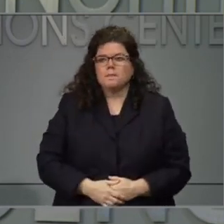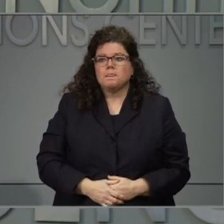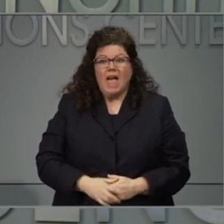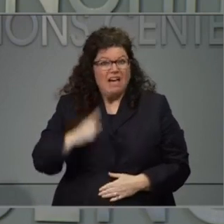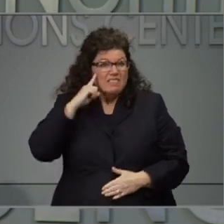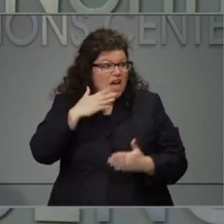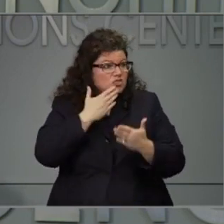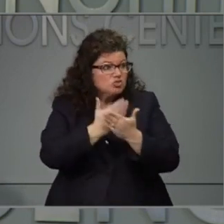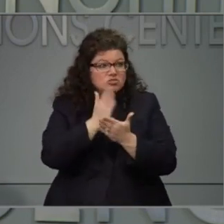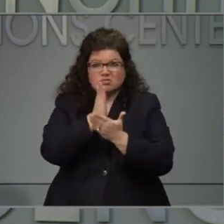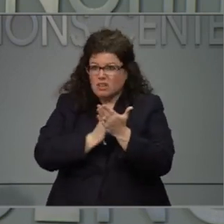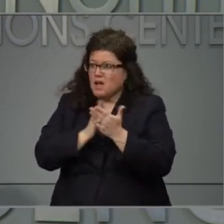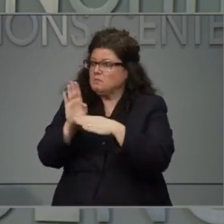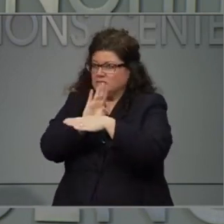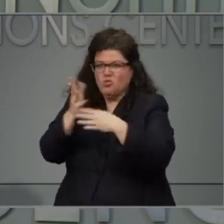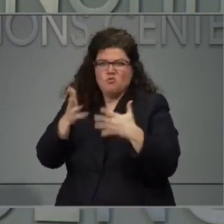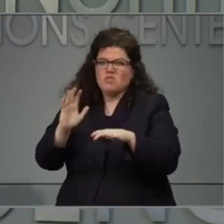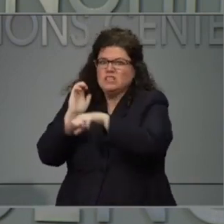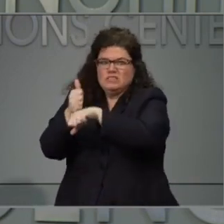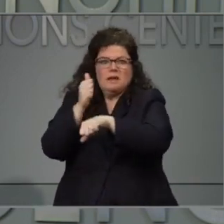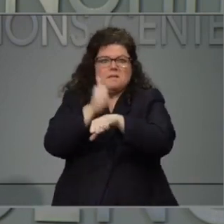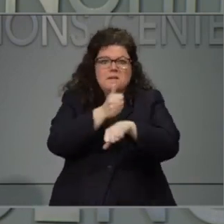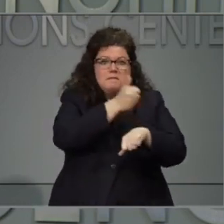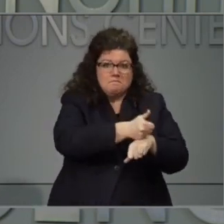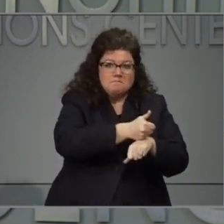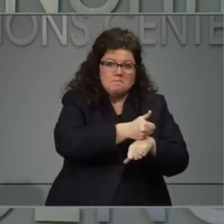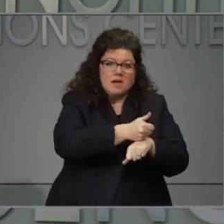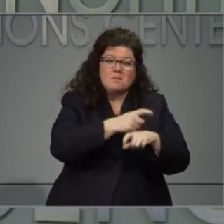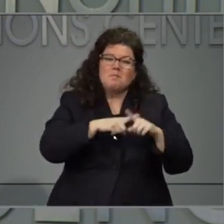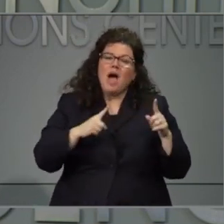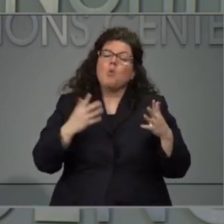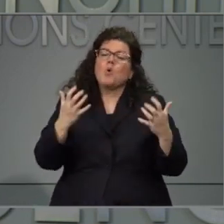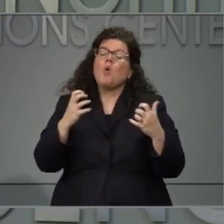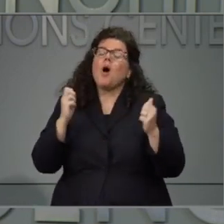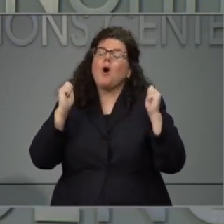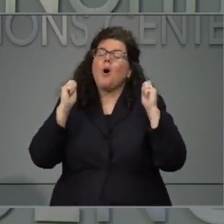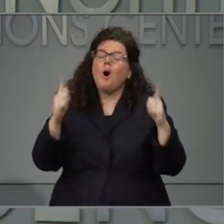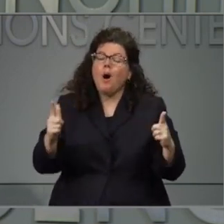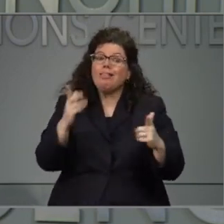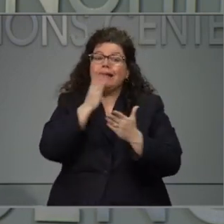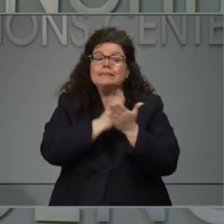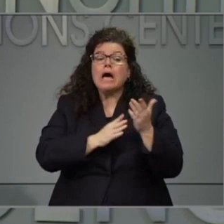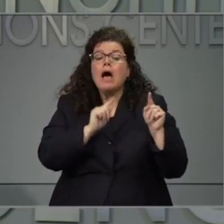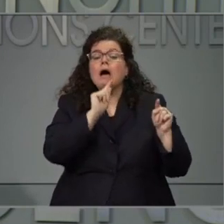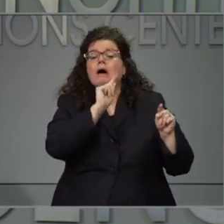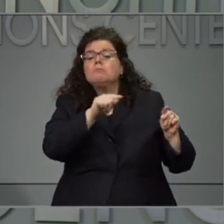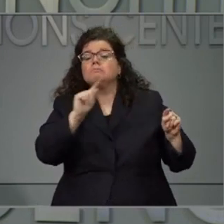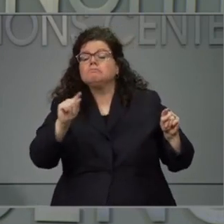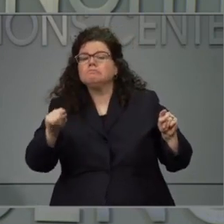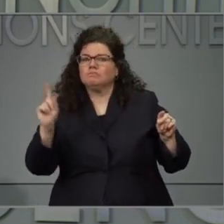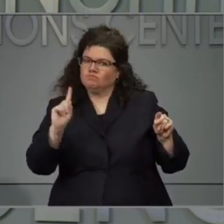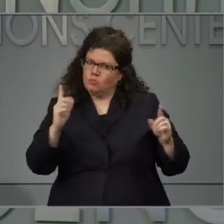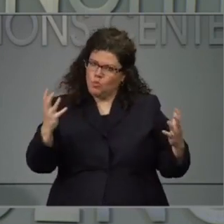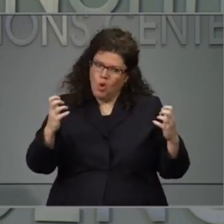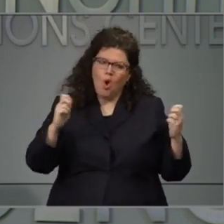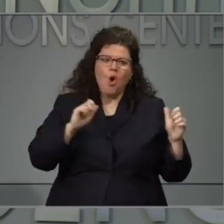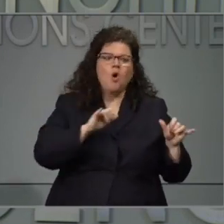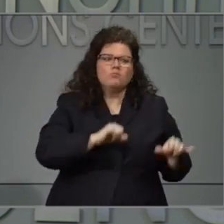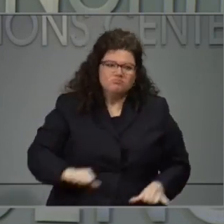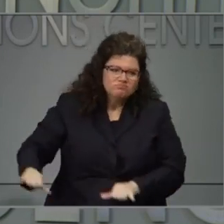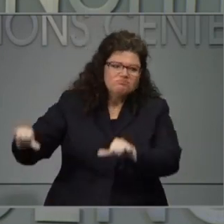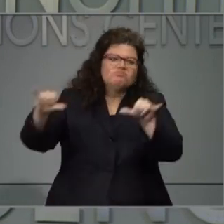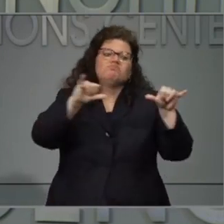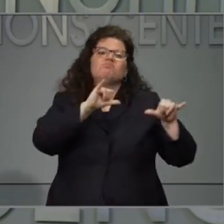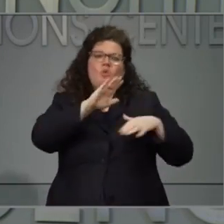step and we need to make that kind of thing more uniform. And that's what you can expect in an